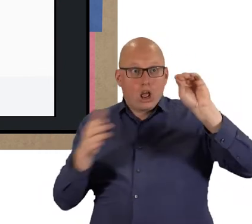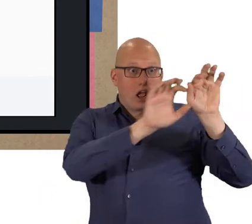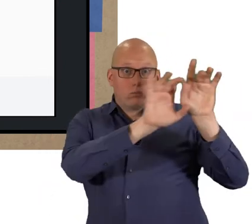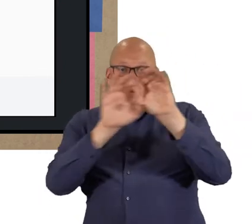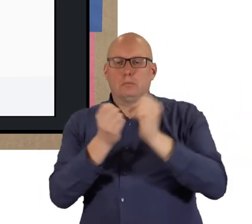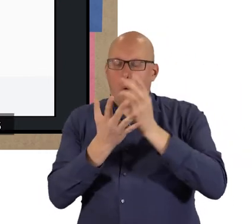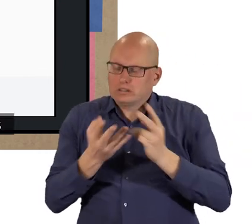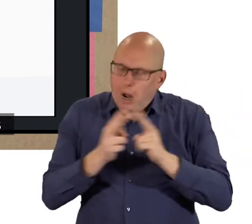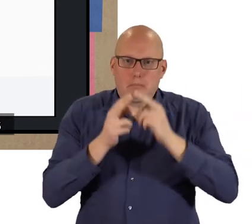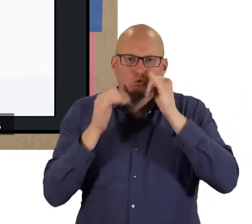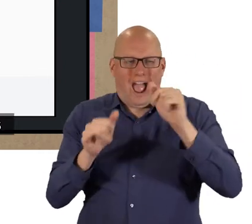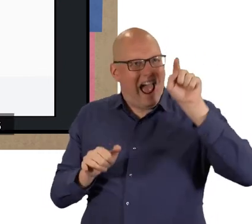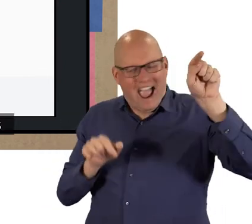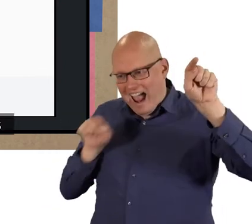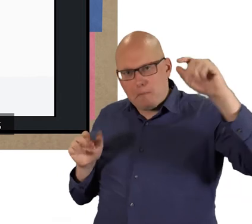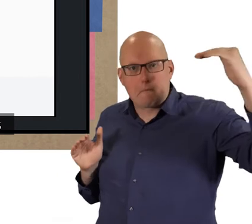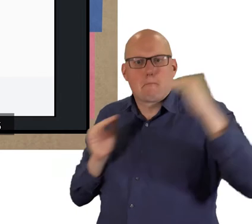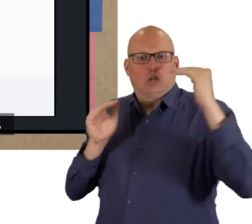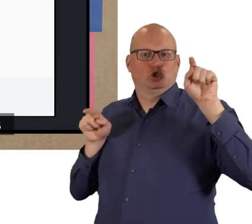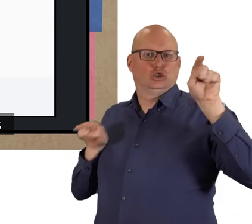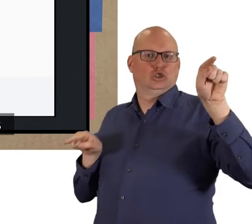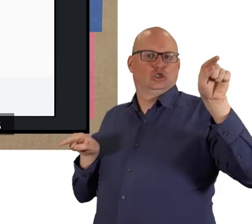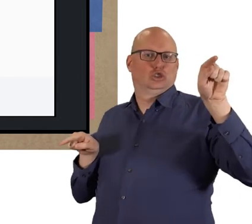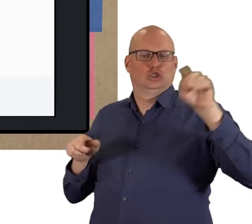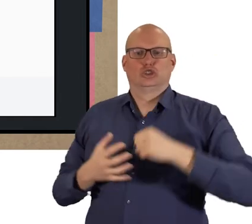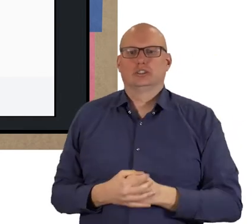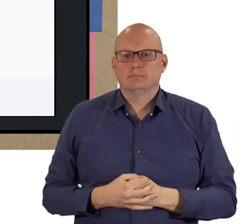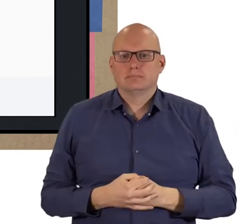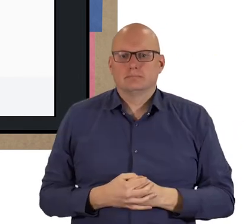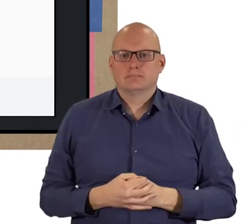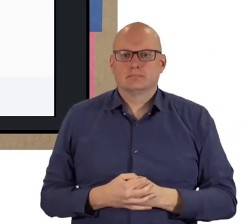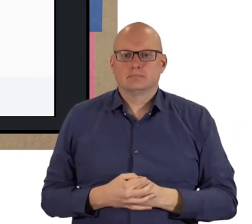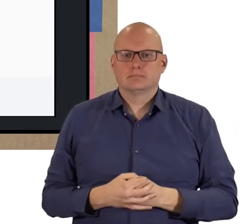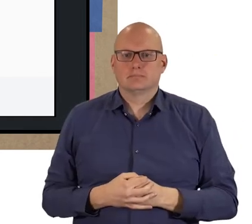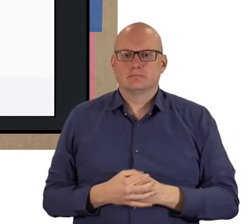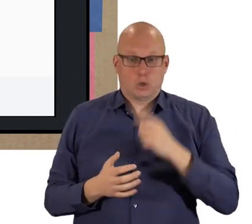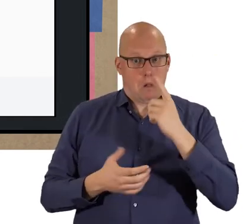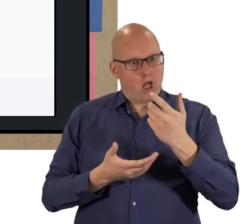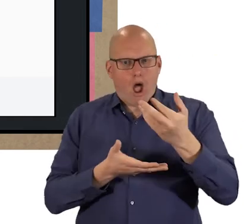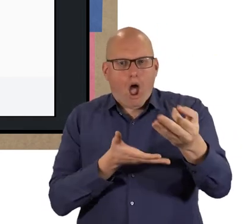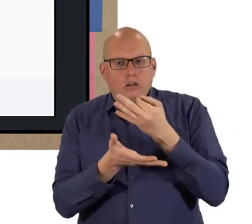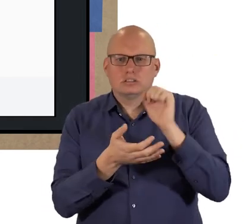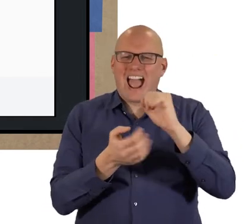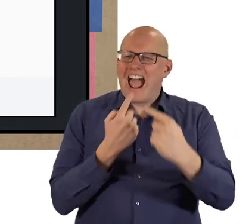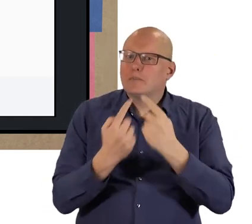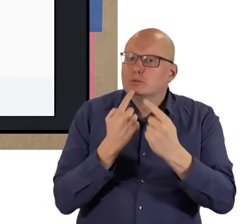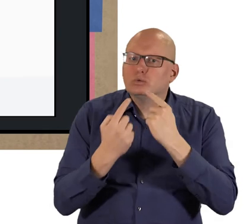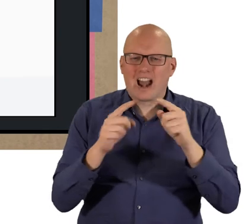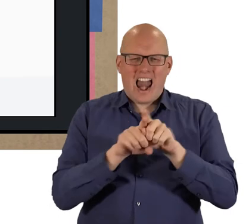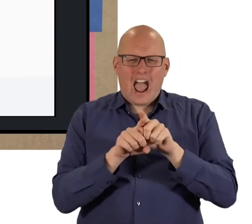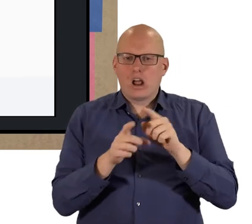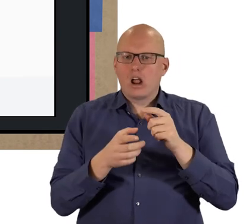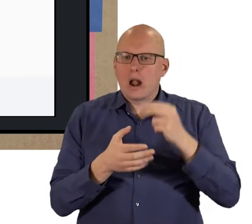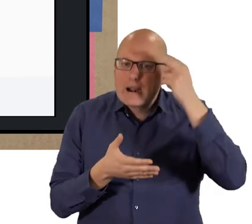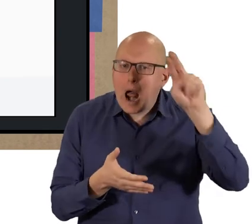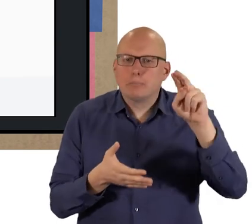letter double check that you type the entire website address exactly as shown. You'll be asked for some information